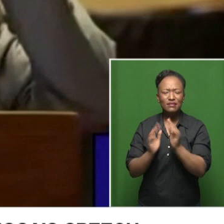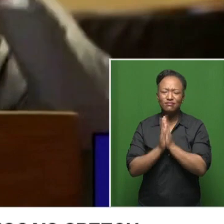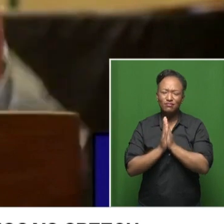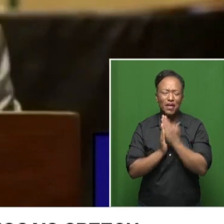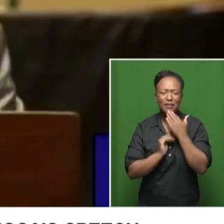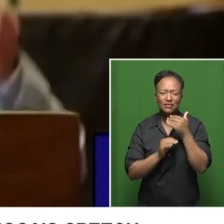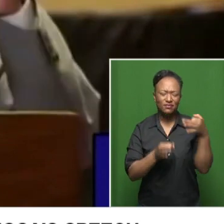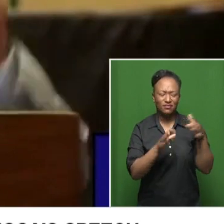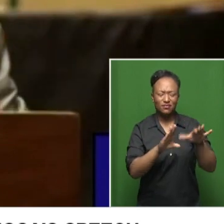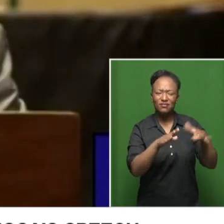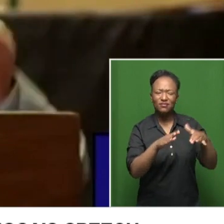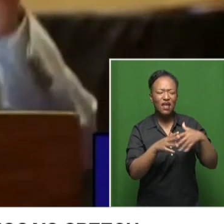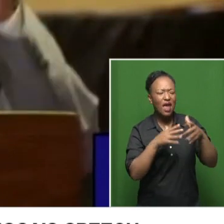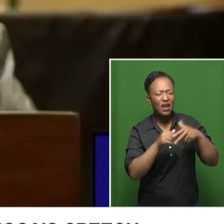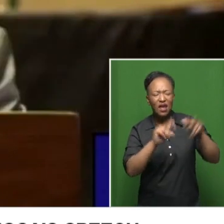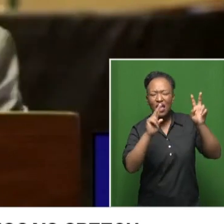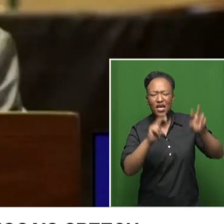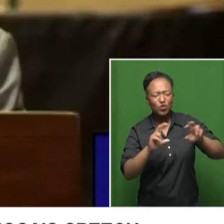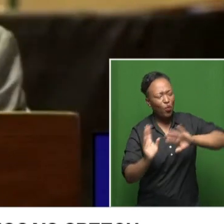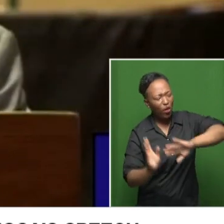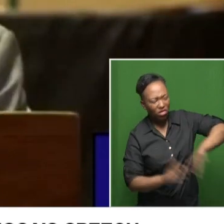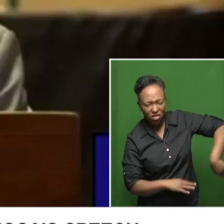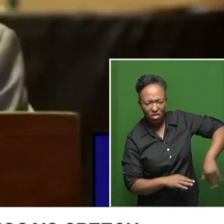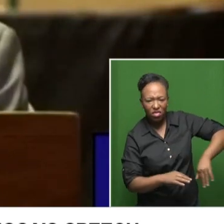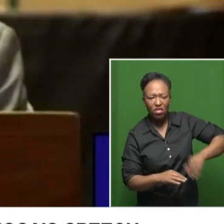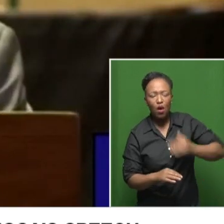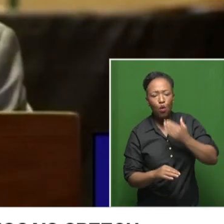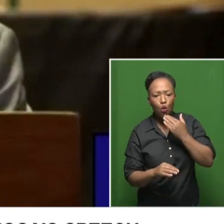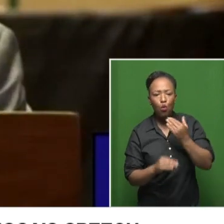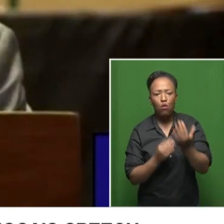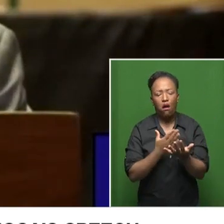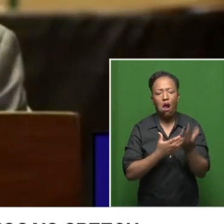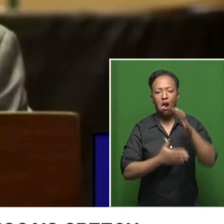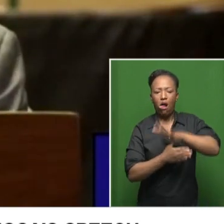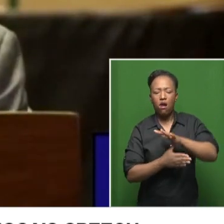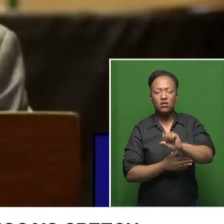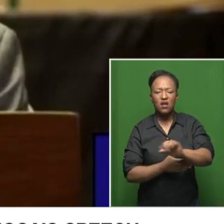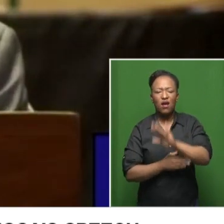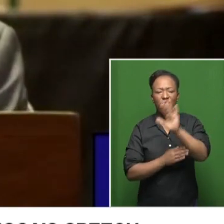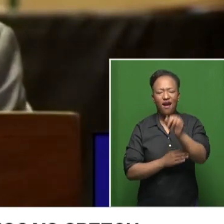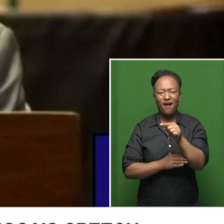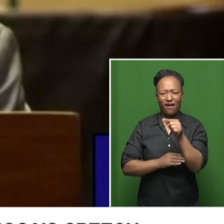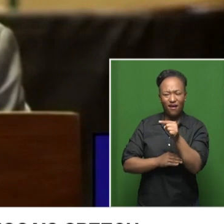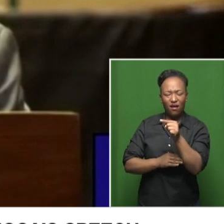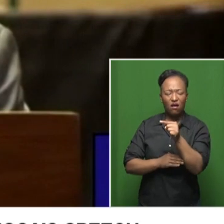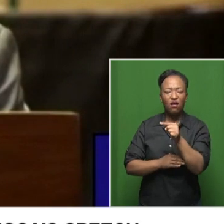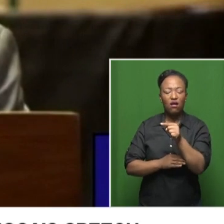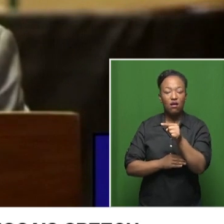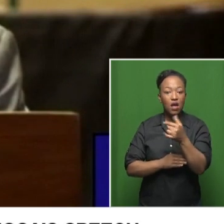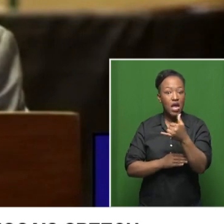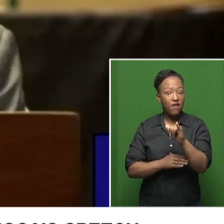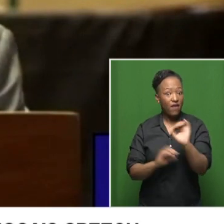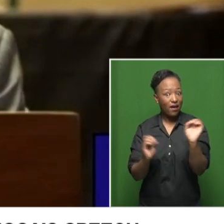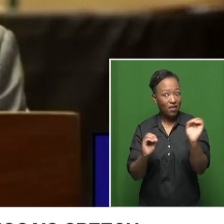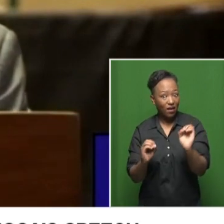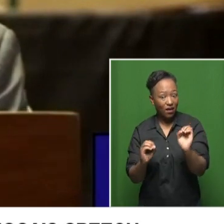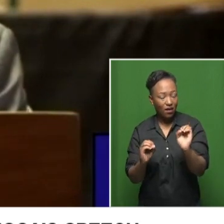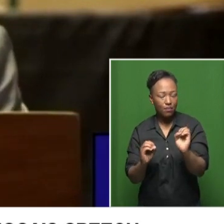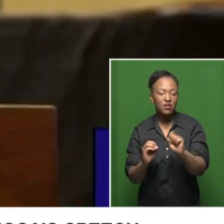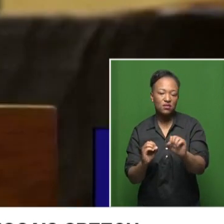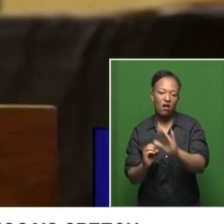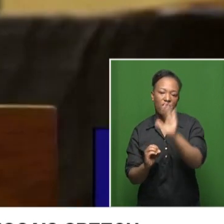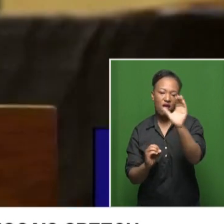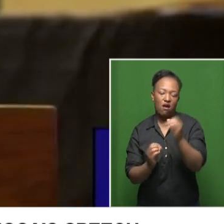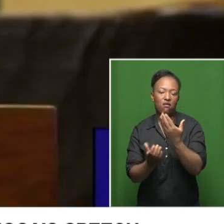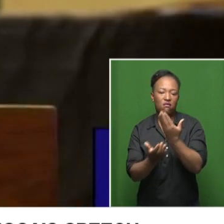but put South Africans first. If we don't do this, South Africa will be a thing of the past.